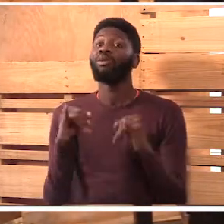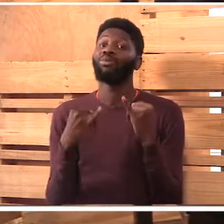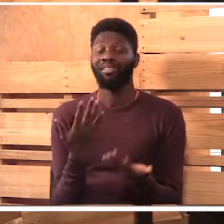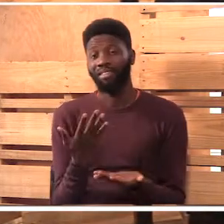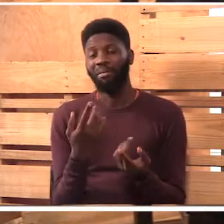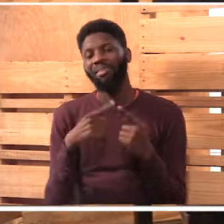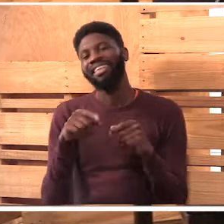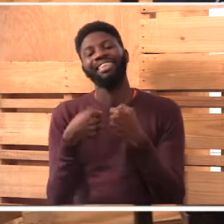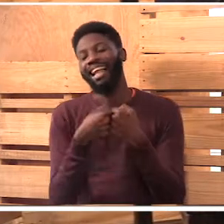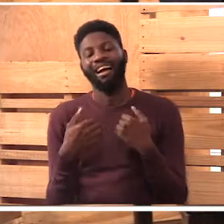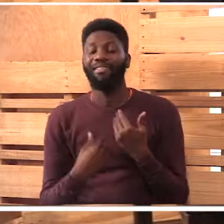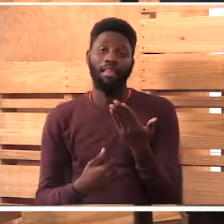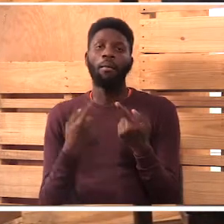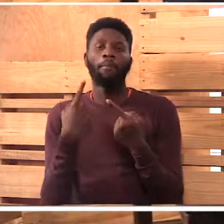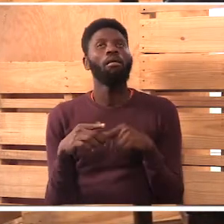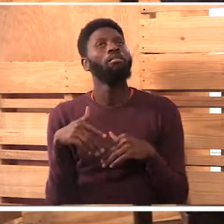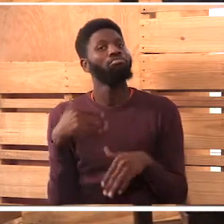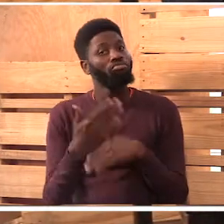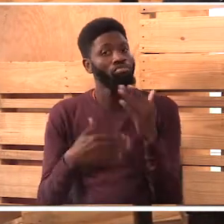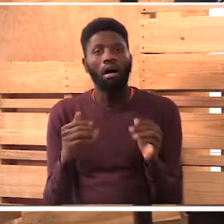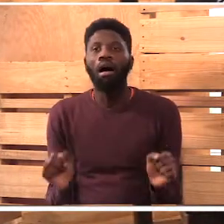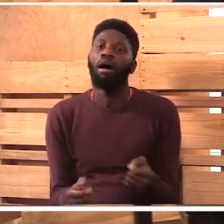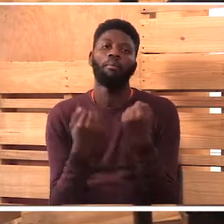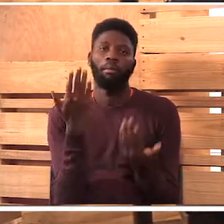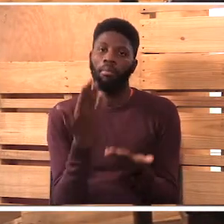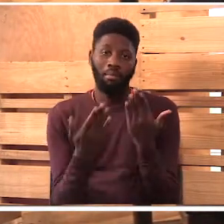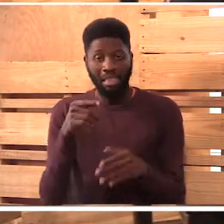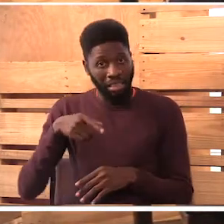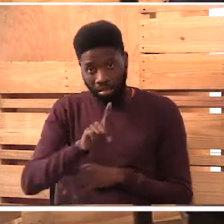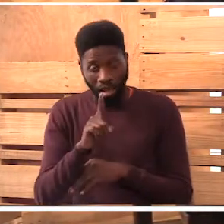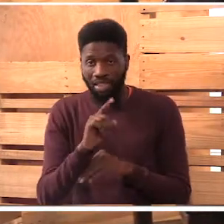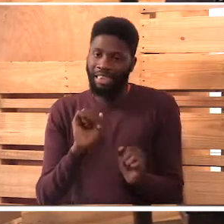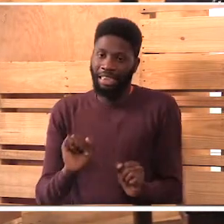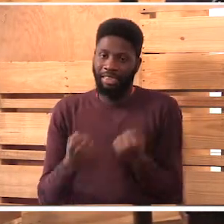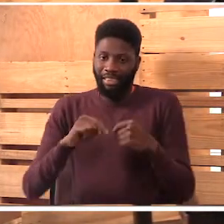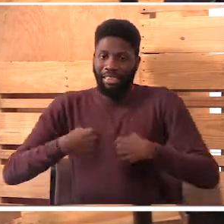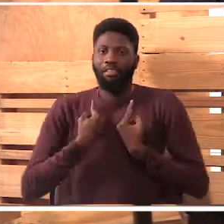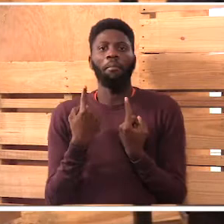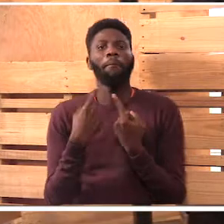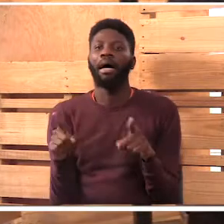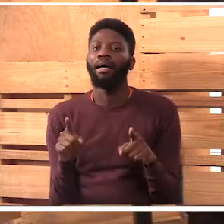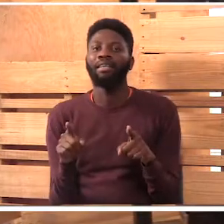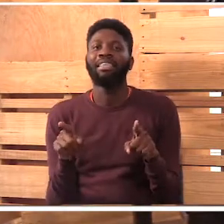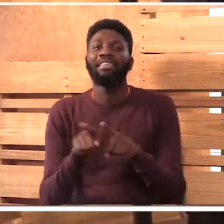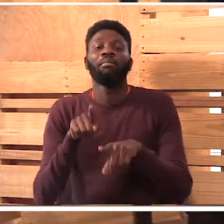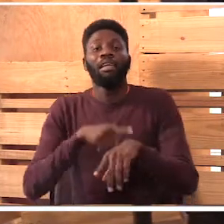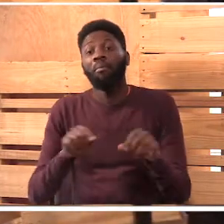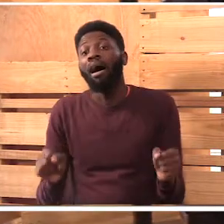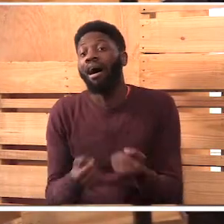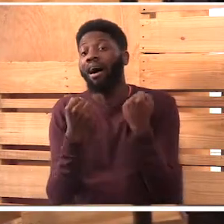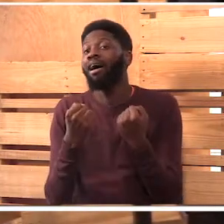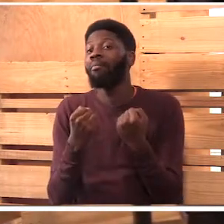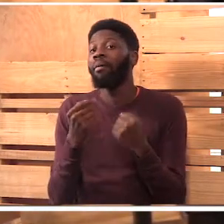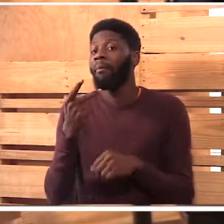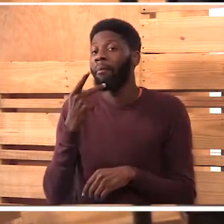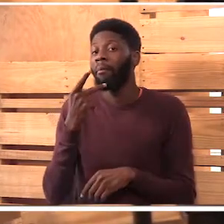challenge. But finally, maybe you might ended up securing yourself or at the same time, unangukiwa. Mzazi